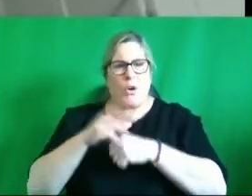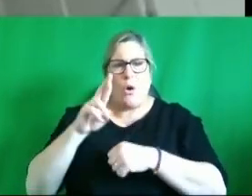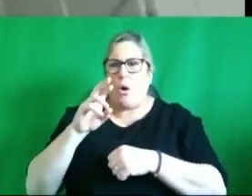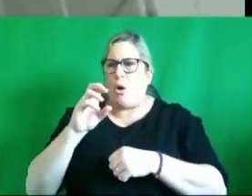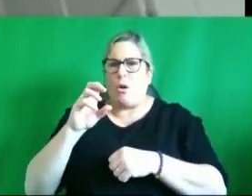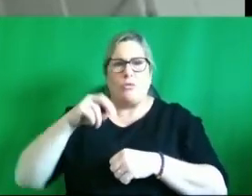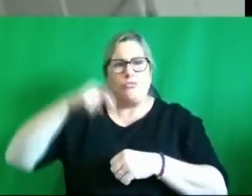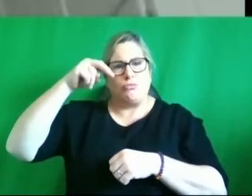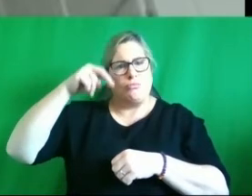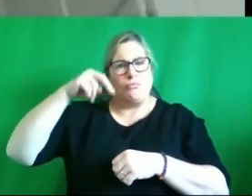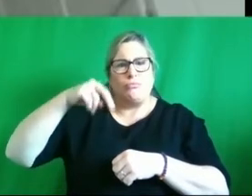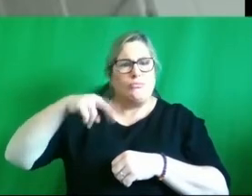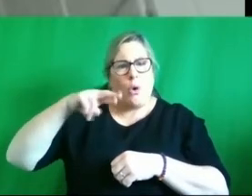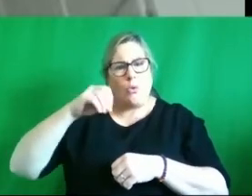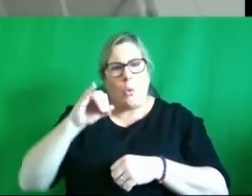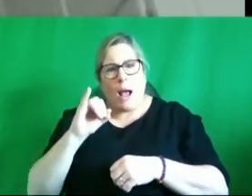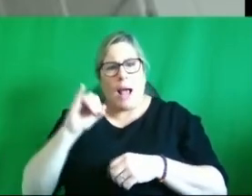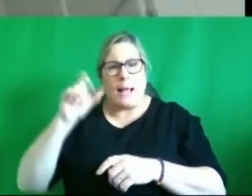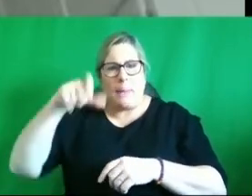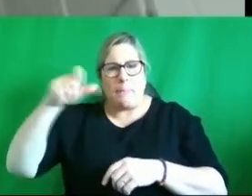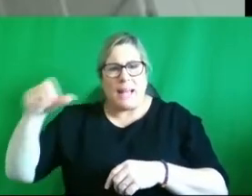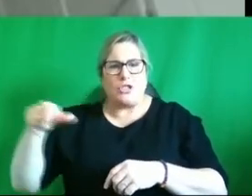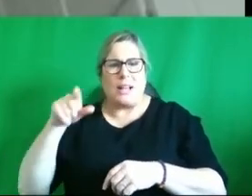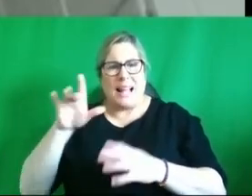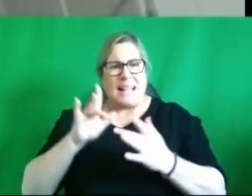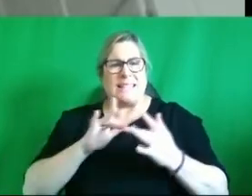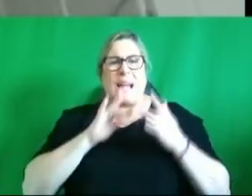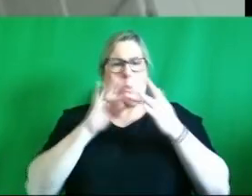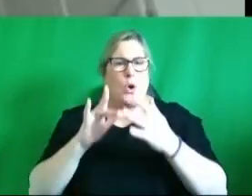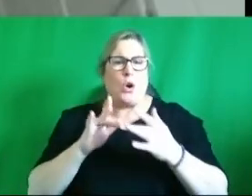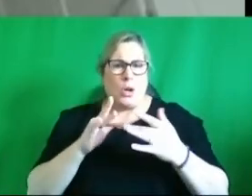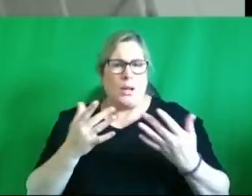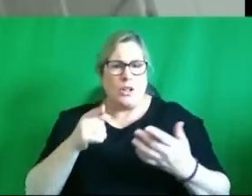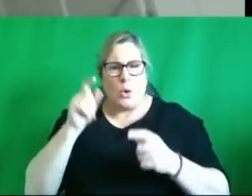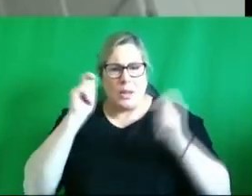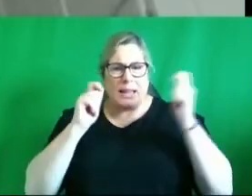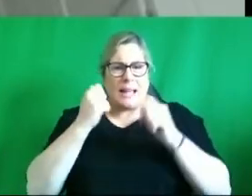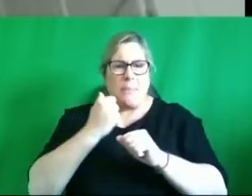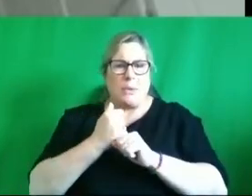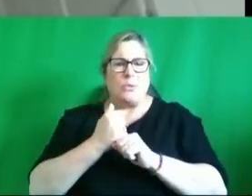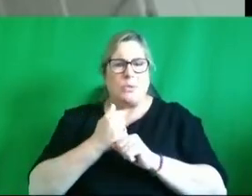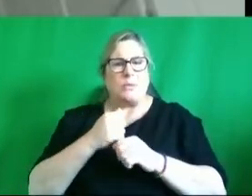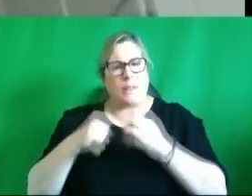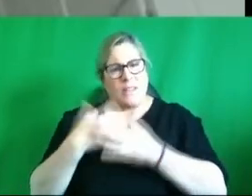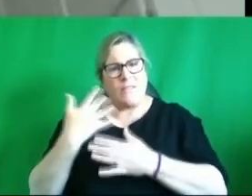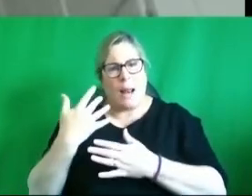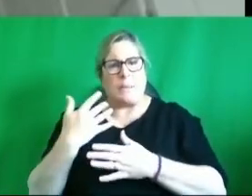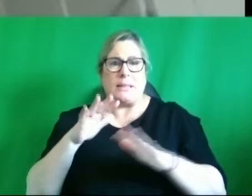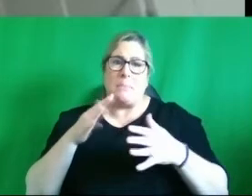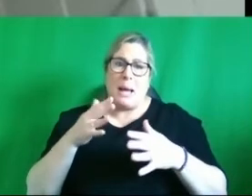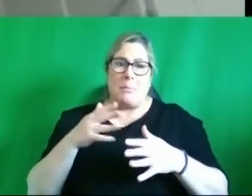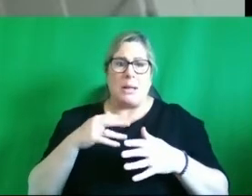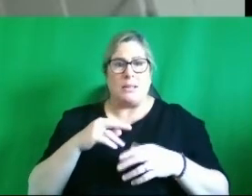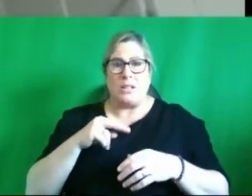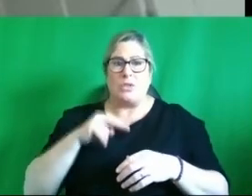ni patients so we've got to uh that that network that you're you're thinking about um developing it may well be that it's